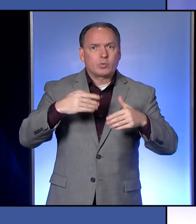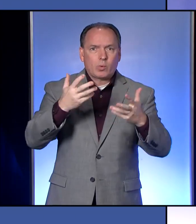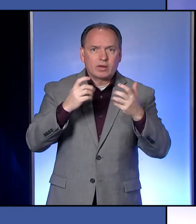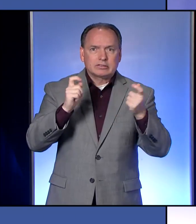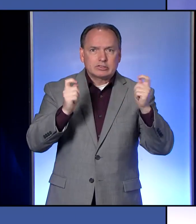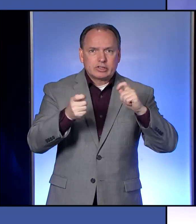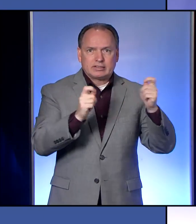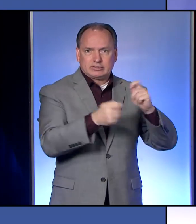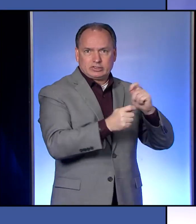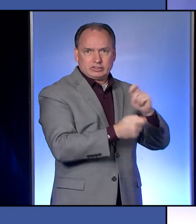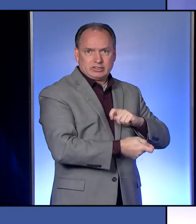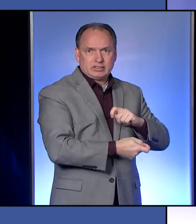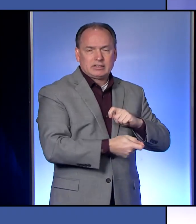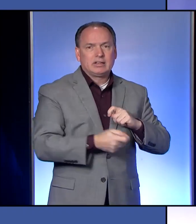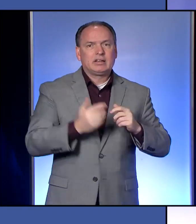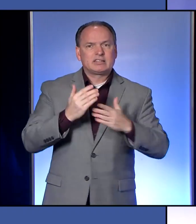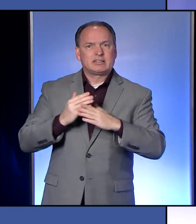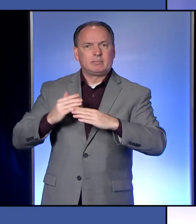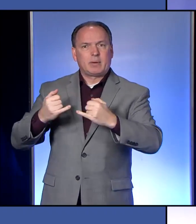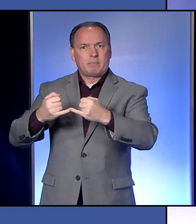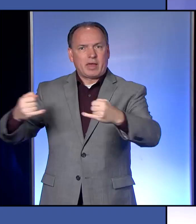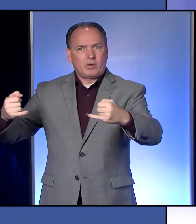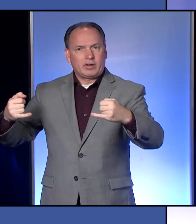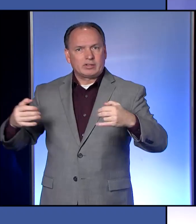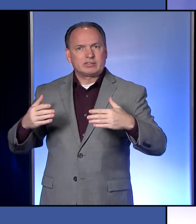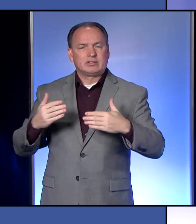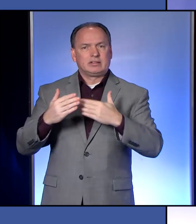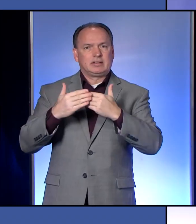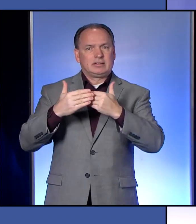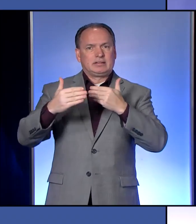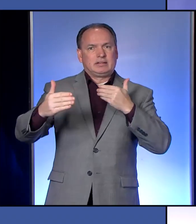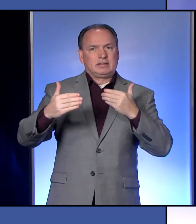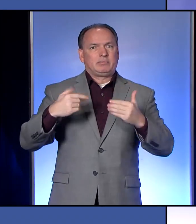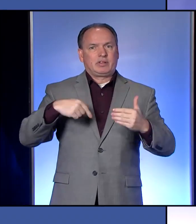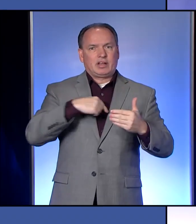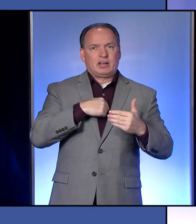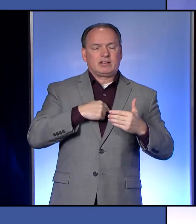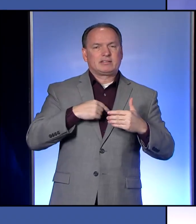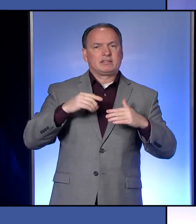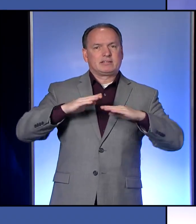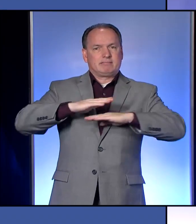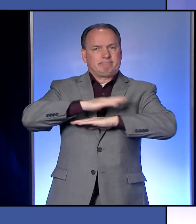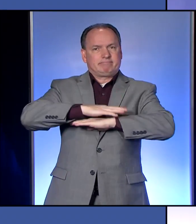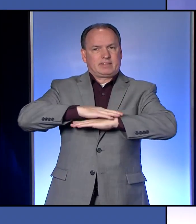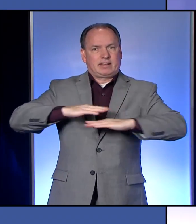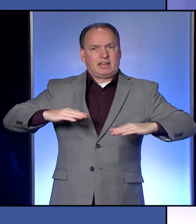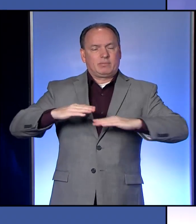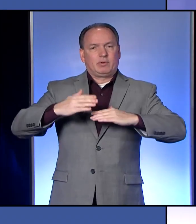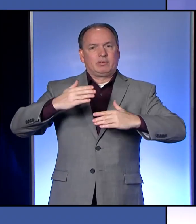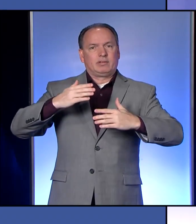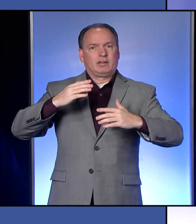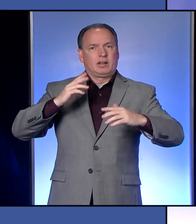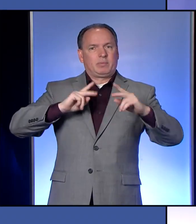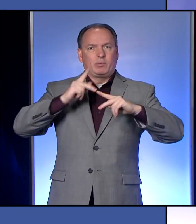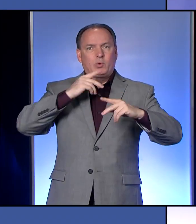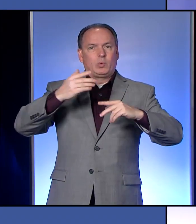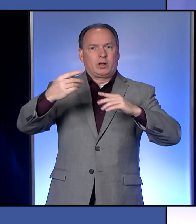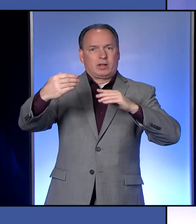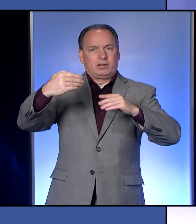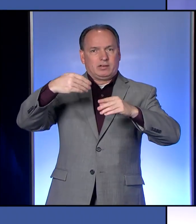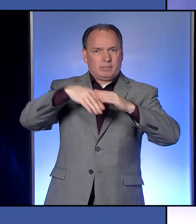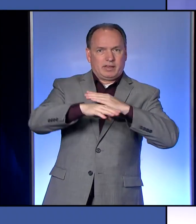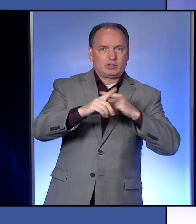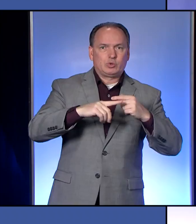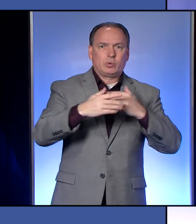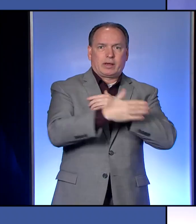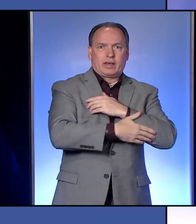change. Some barriers between us at a counter and the people that would come into county government, whether they're coming